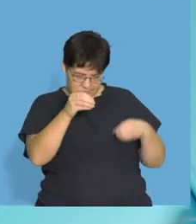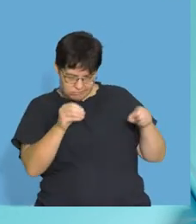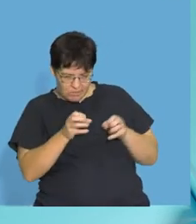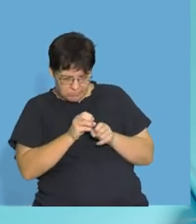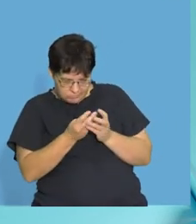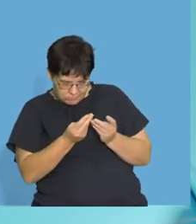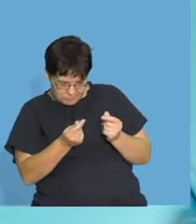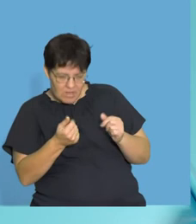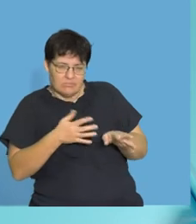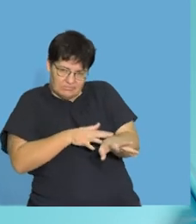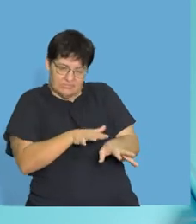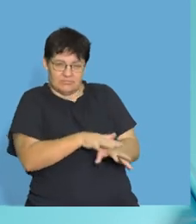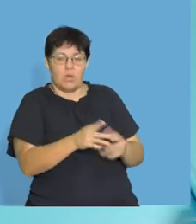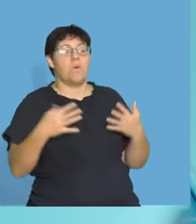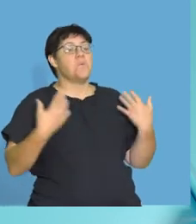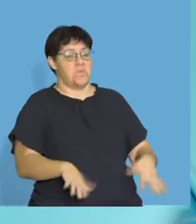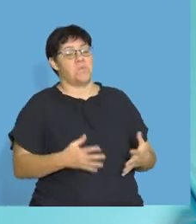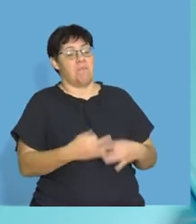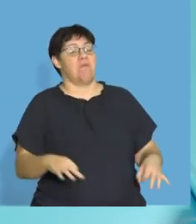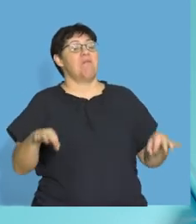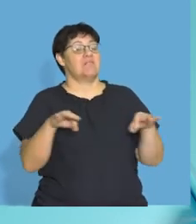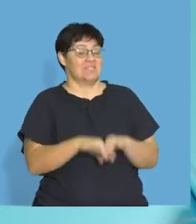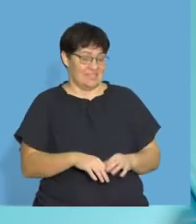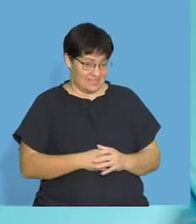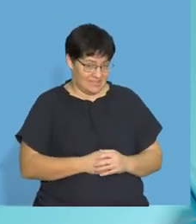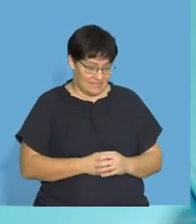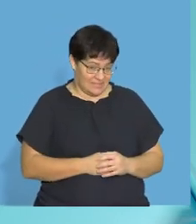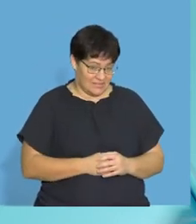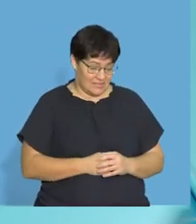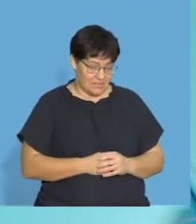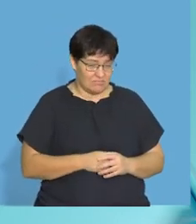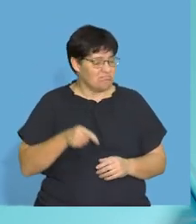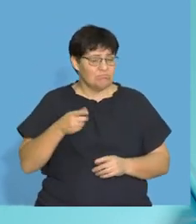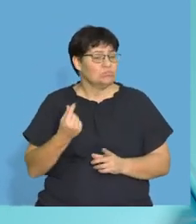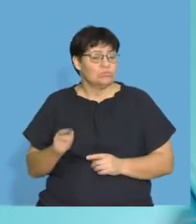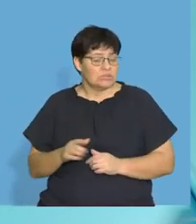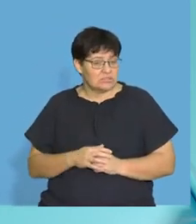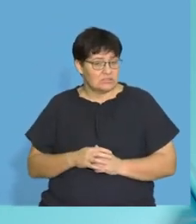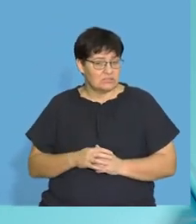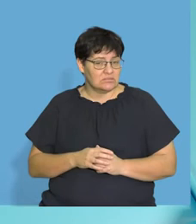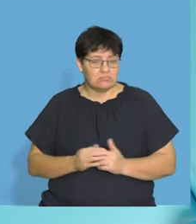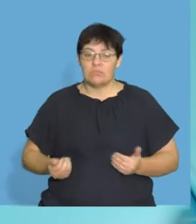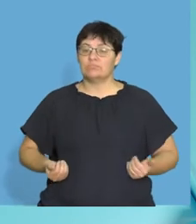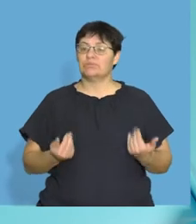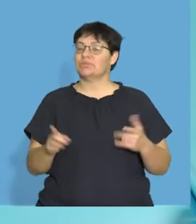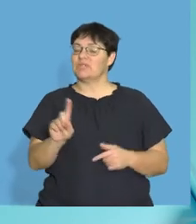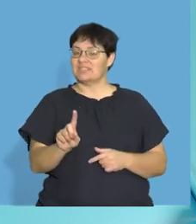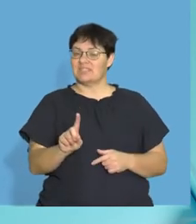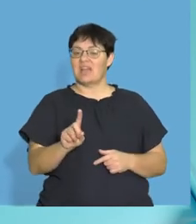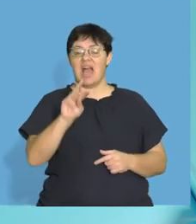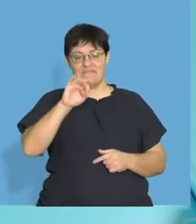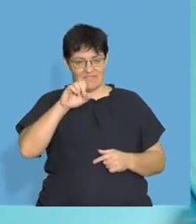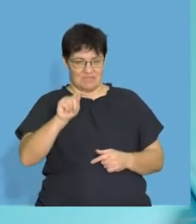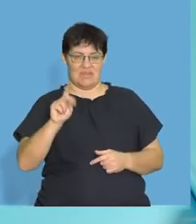food, getting everything in order. They play a very important role in your health. One of the things they do is they